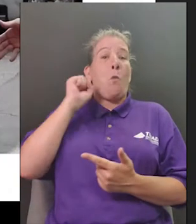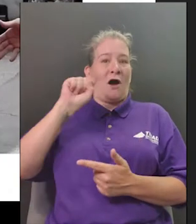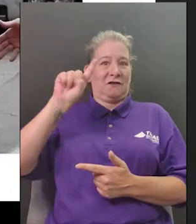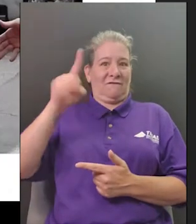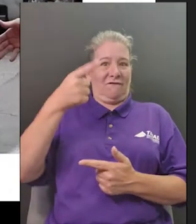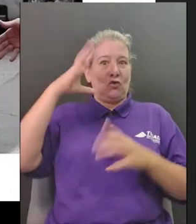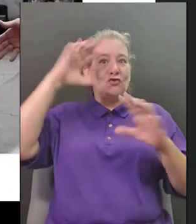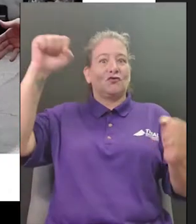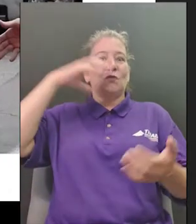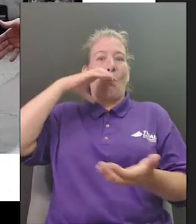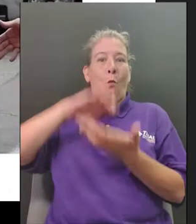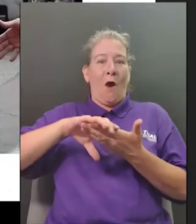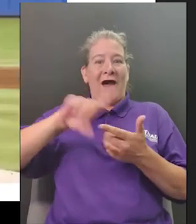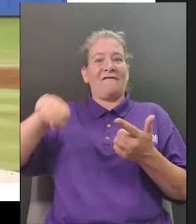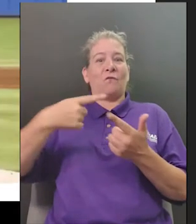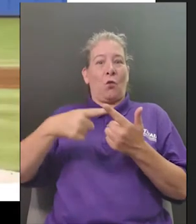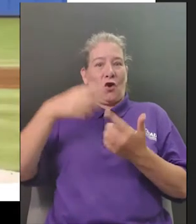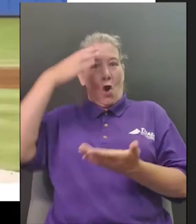campaign trail